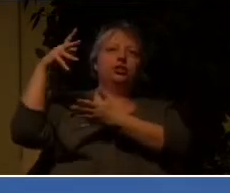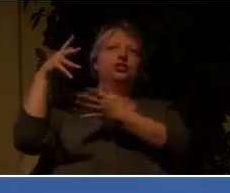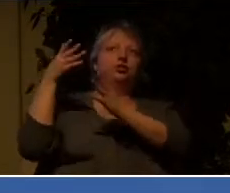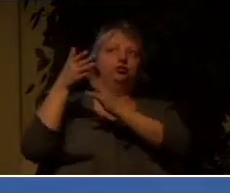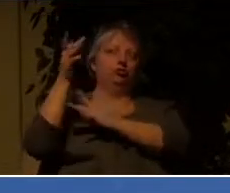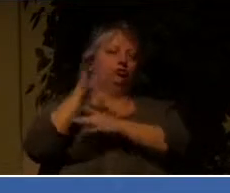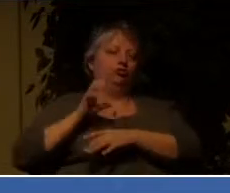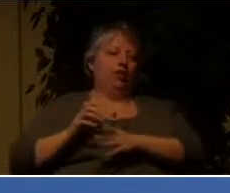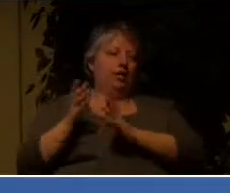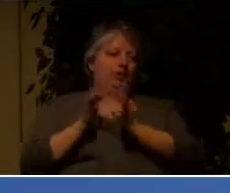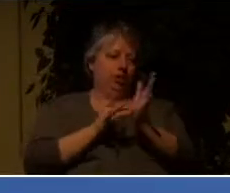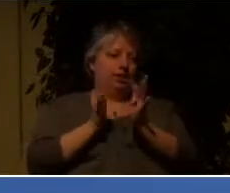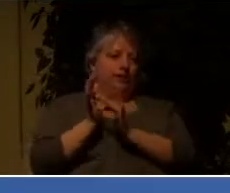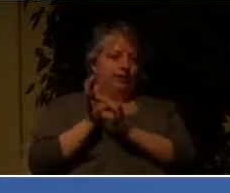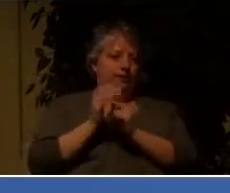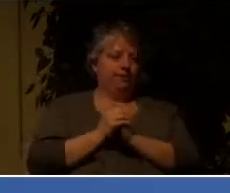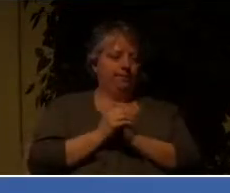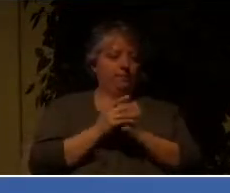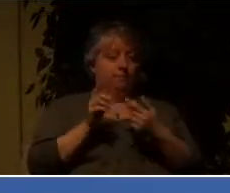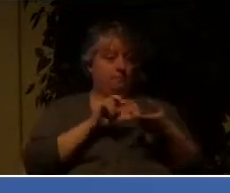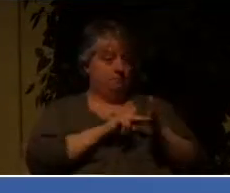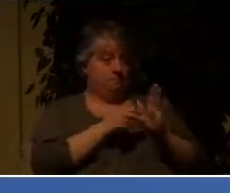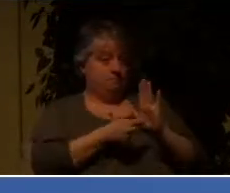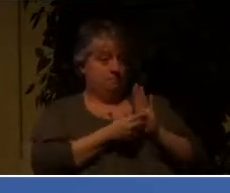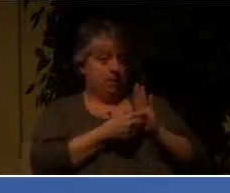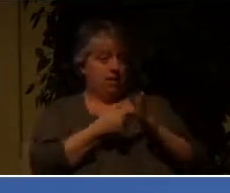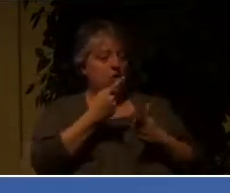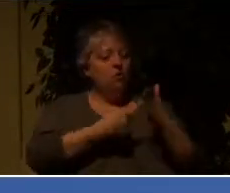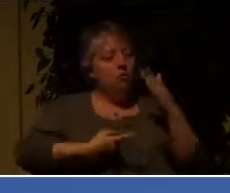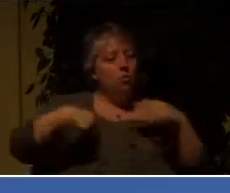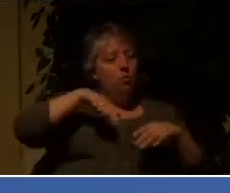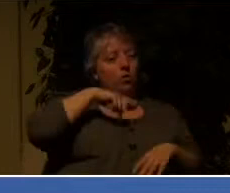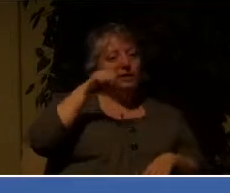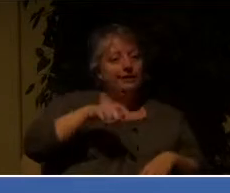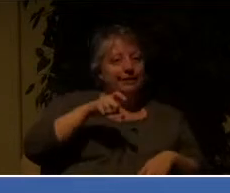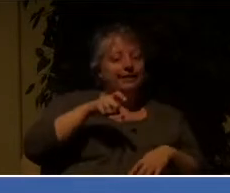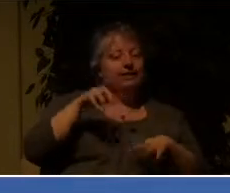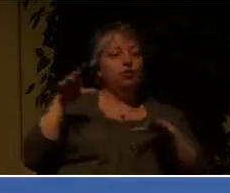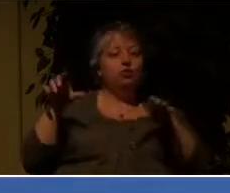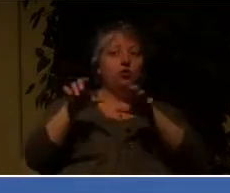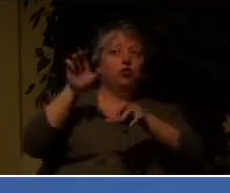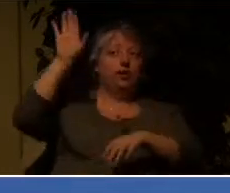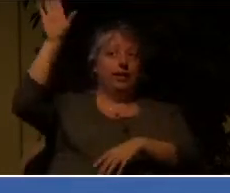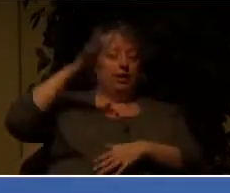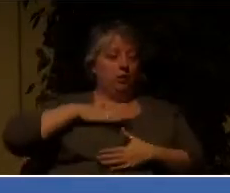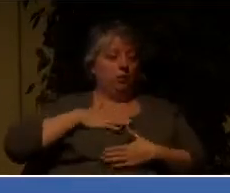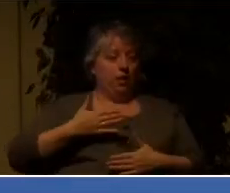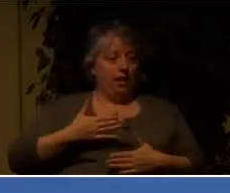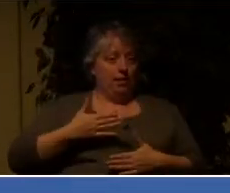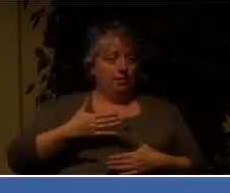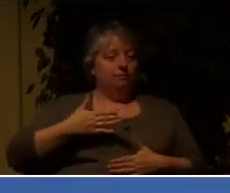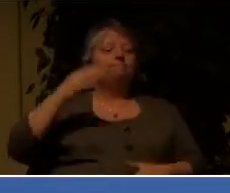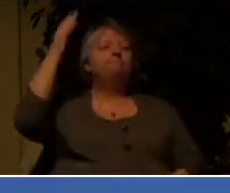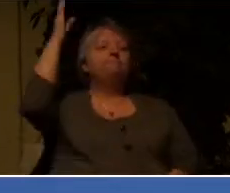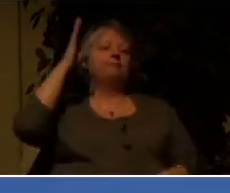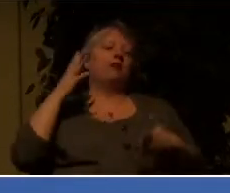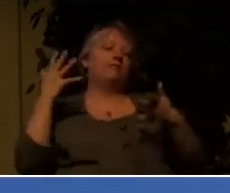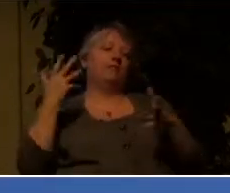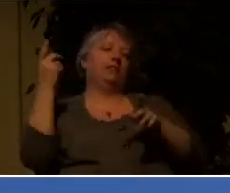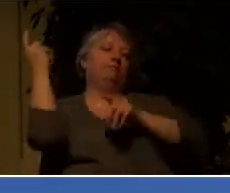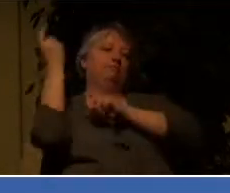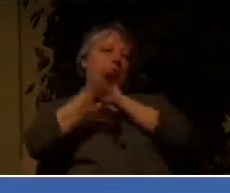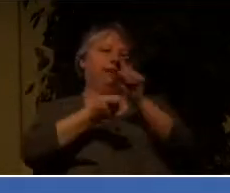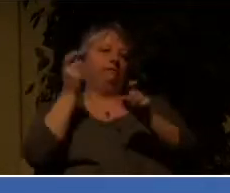is that whatever it is that we need to carry out the will of God, God has already provided for